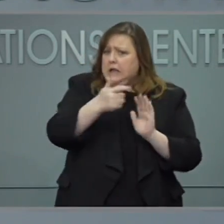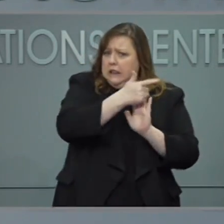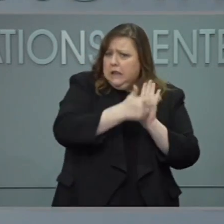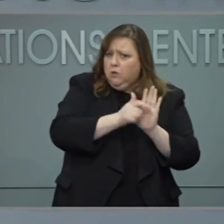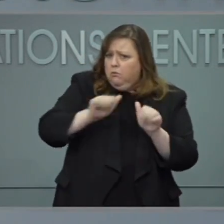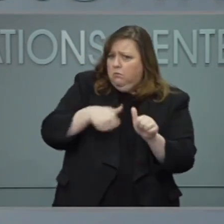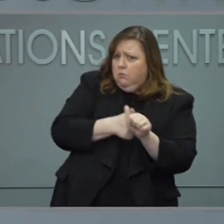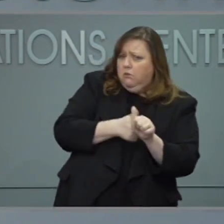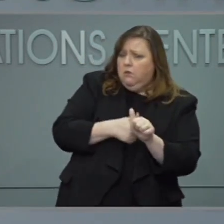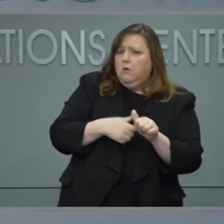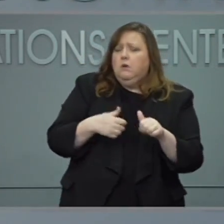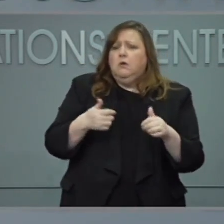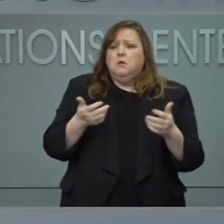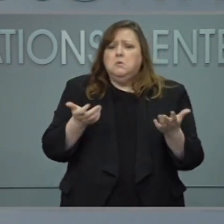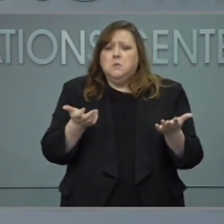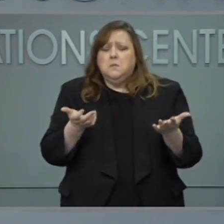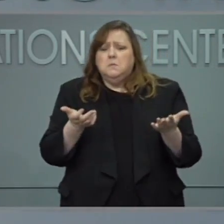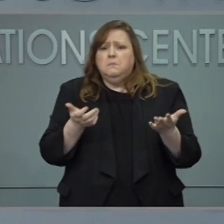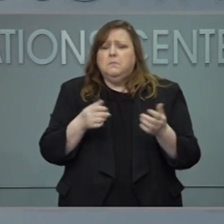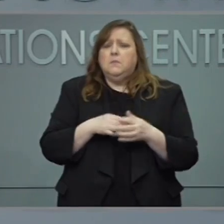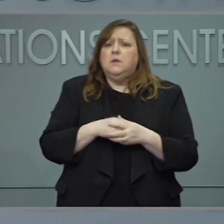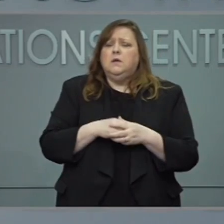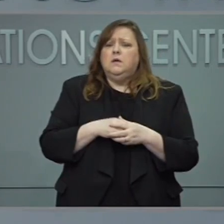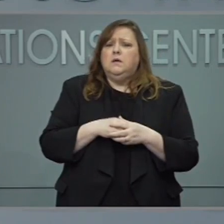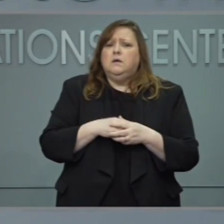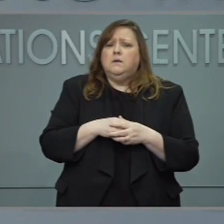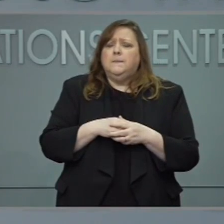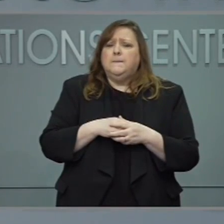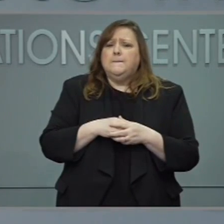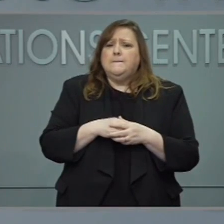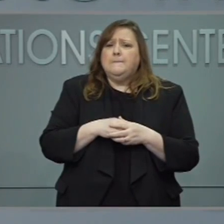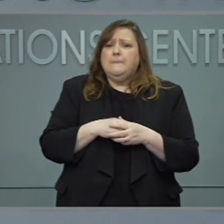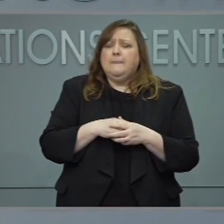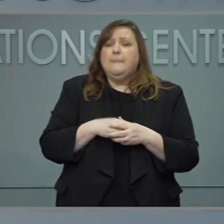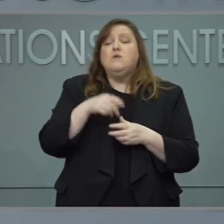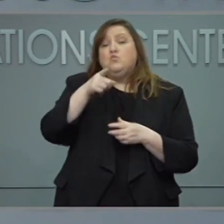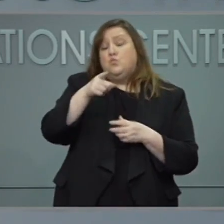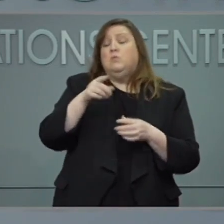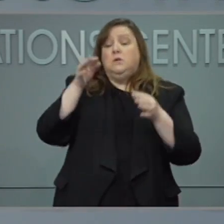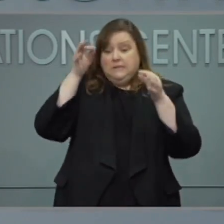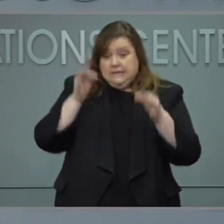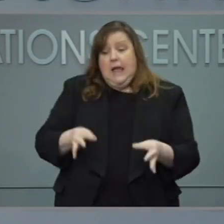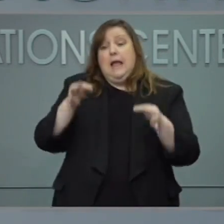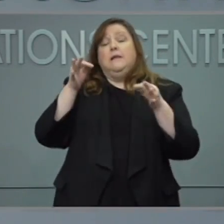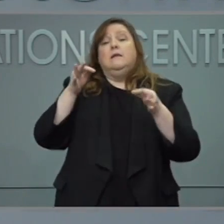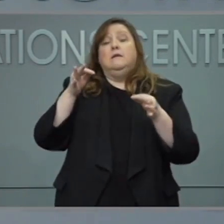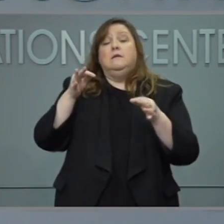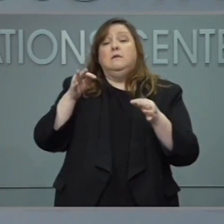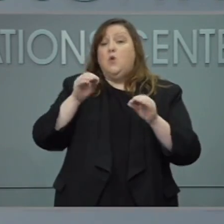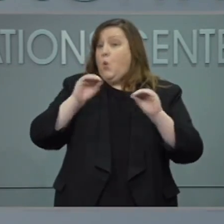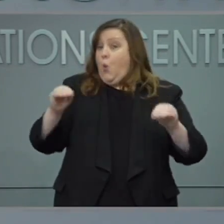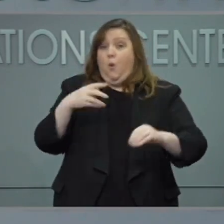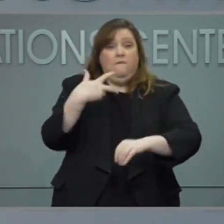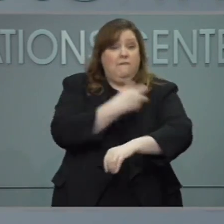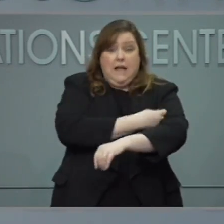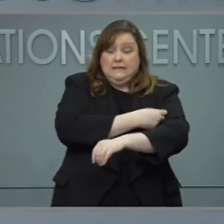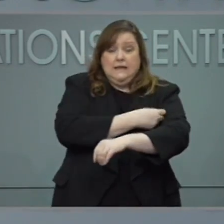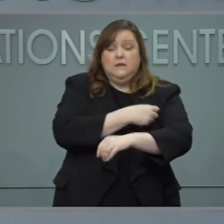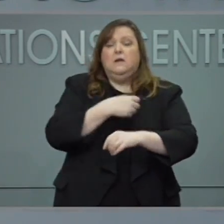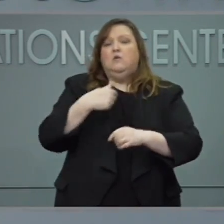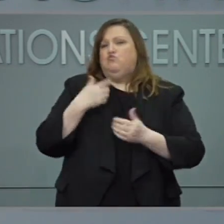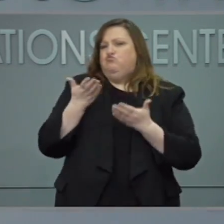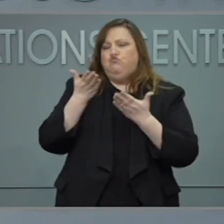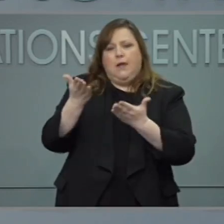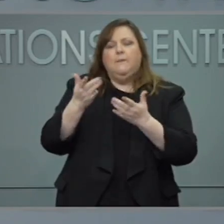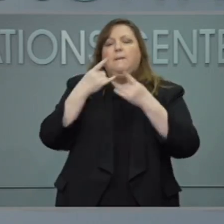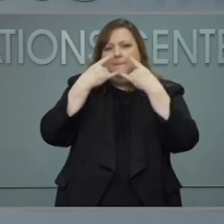make a decision not to just requirement for unvaccinated people simply just because legally you can't do that?